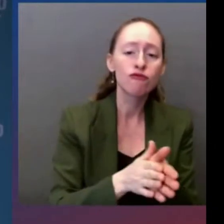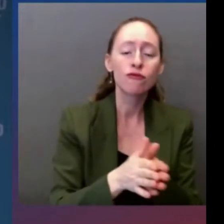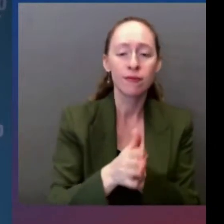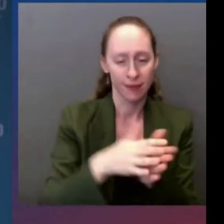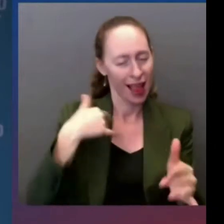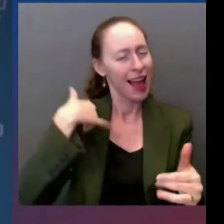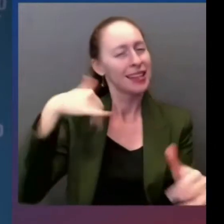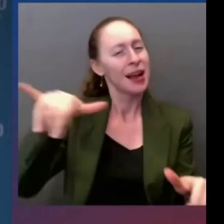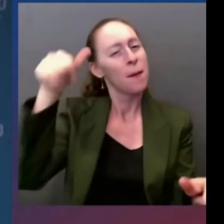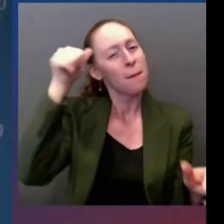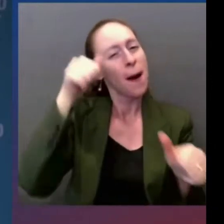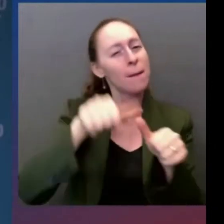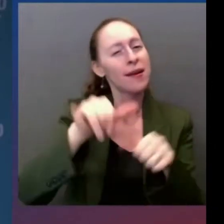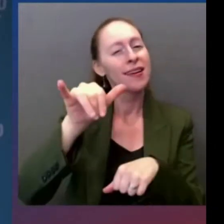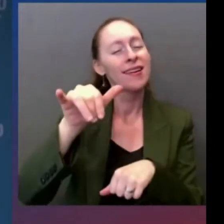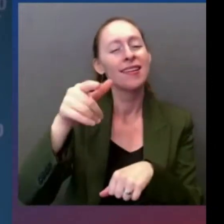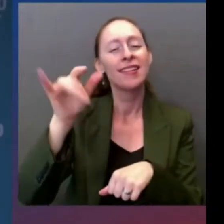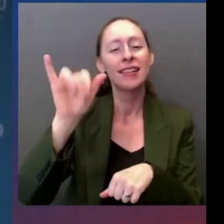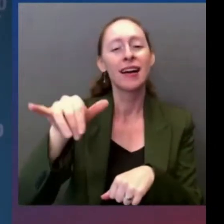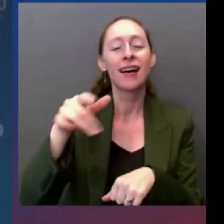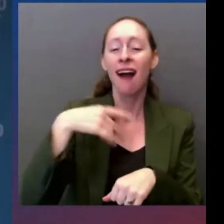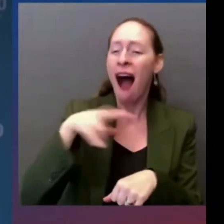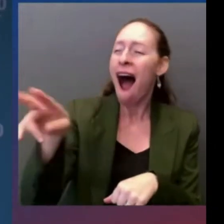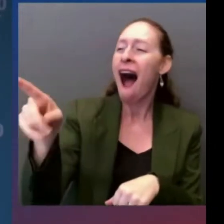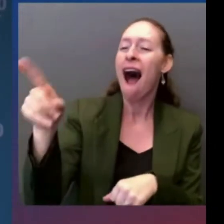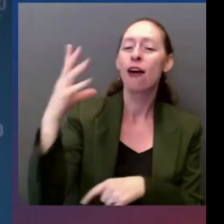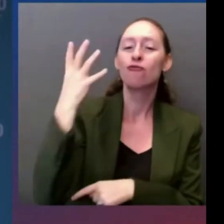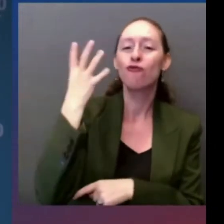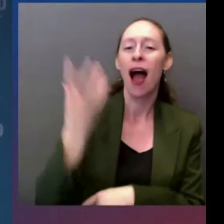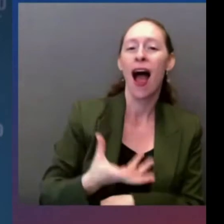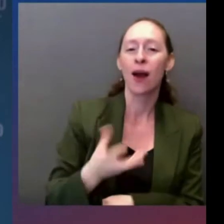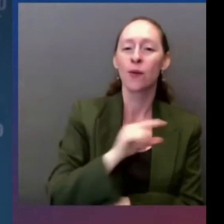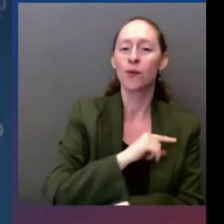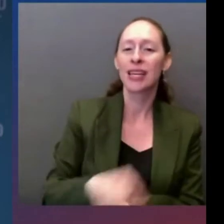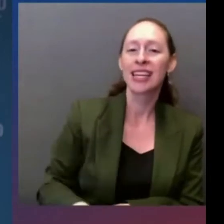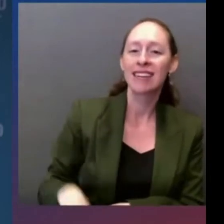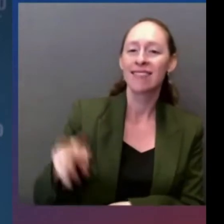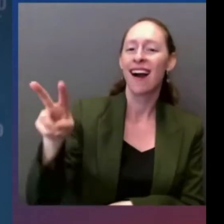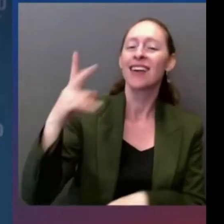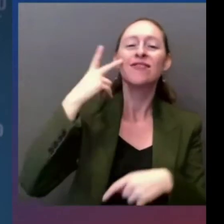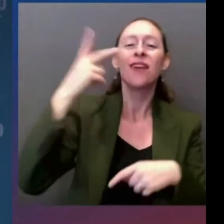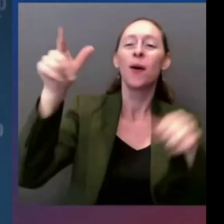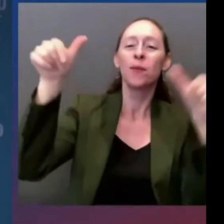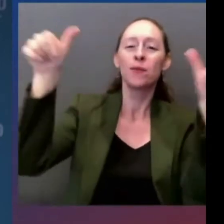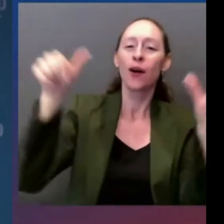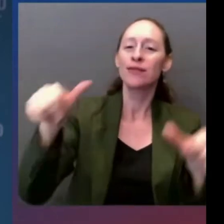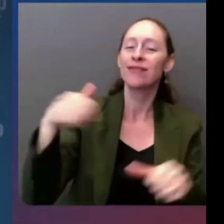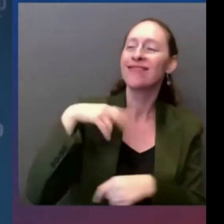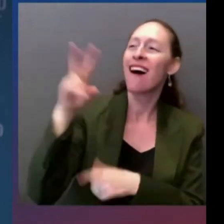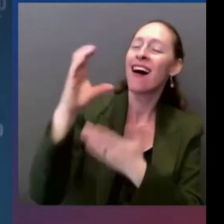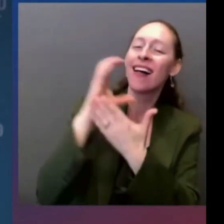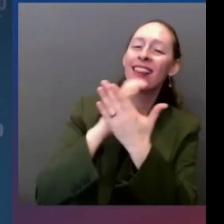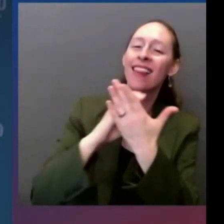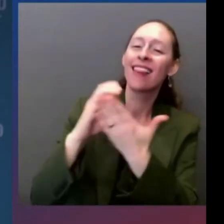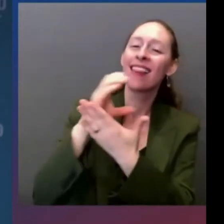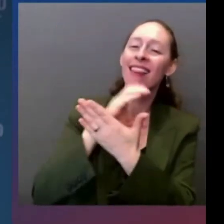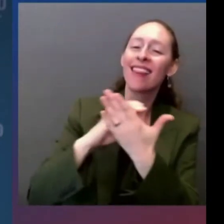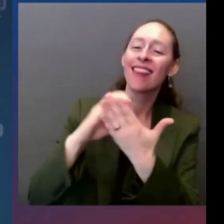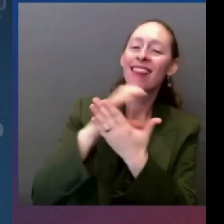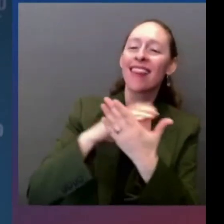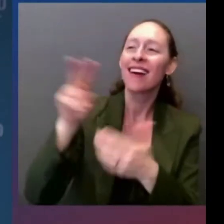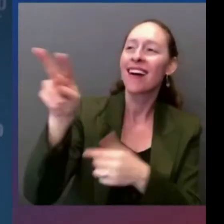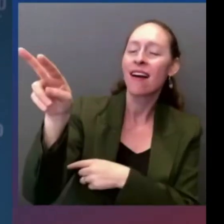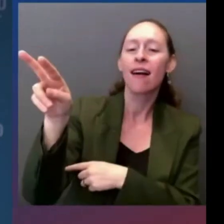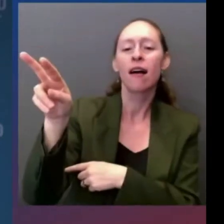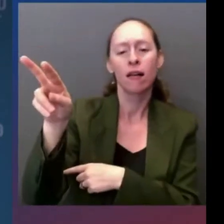faces painted in vibrant colors. I remember this plastic cup teetering on the edge of the sink, looking like it might tumble